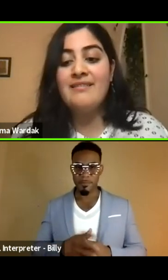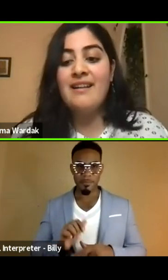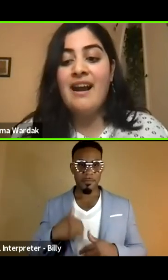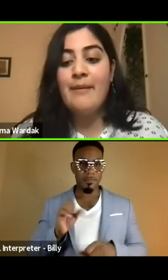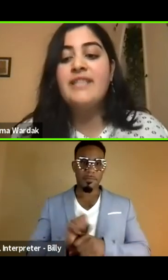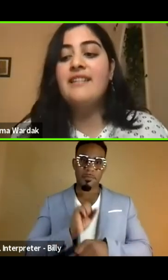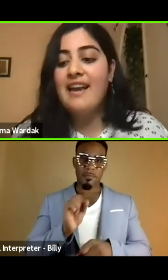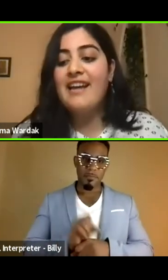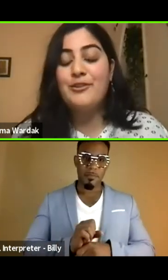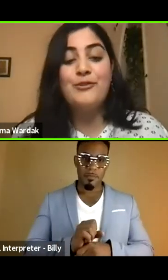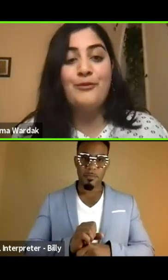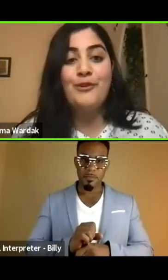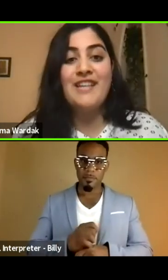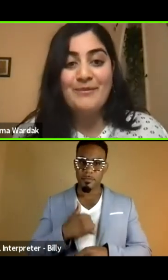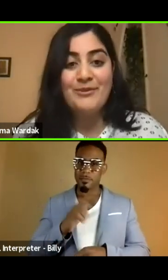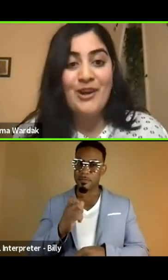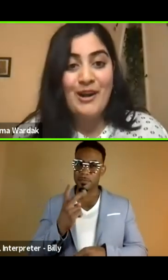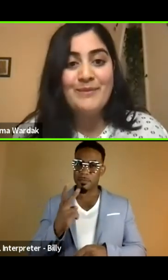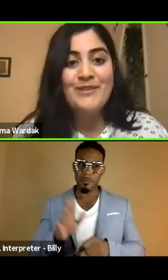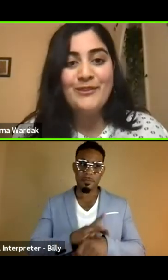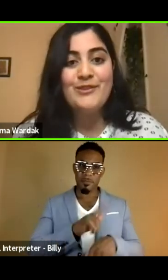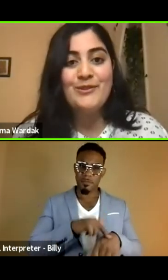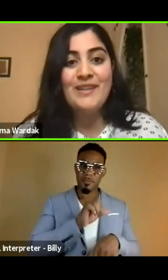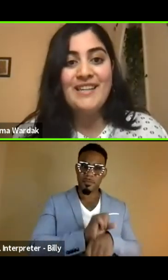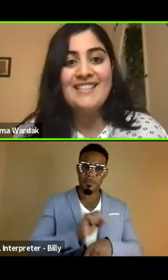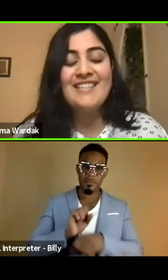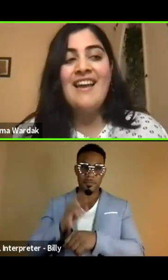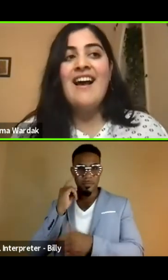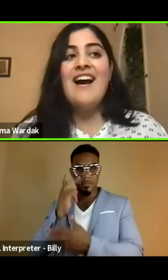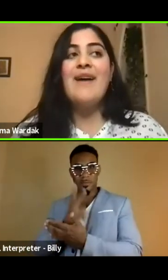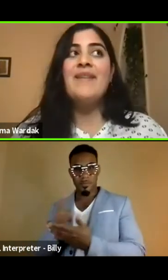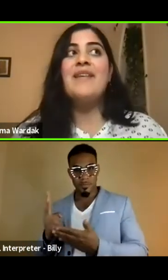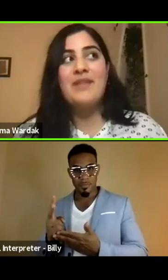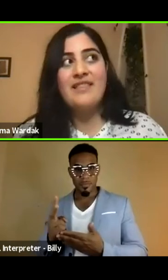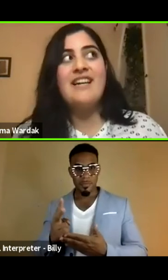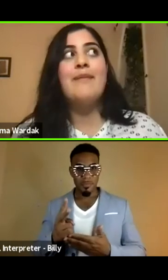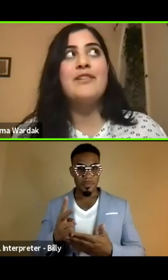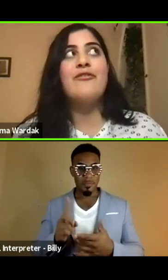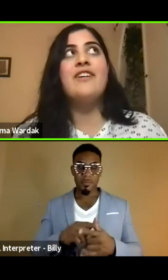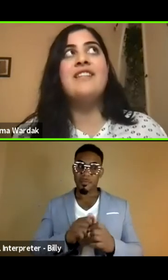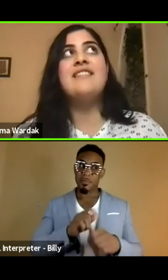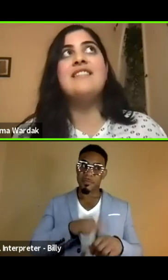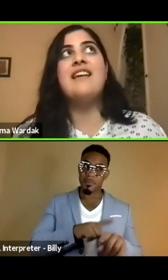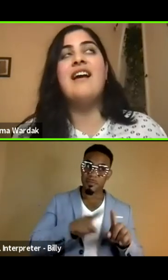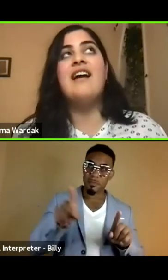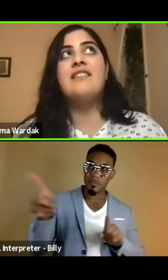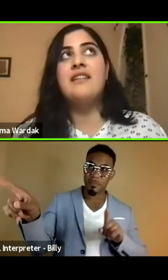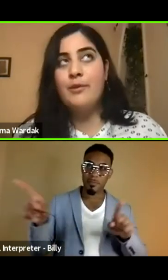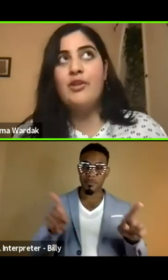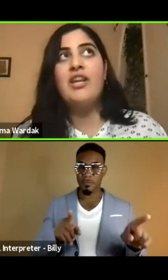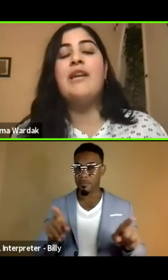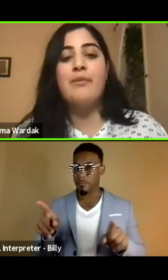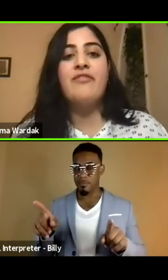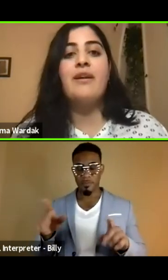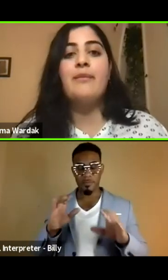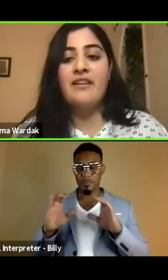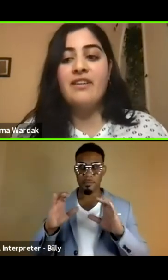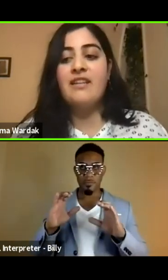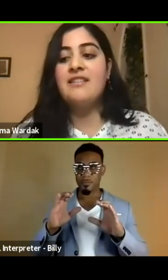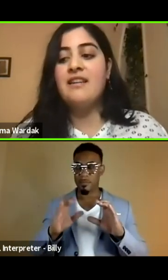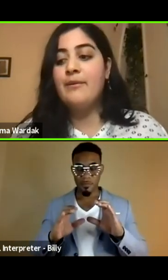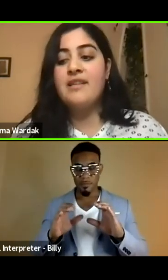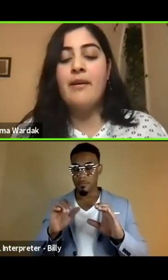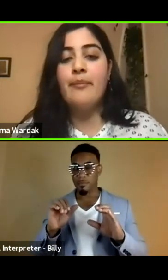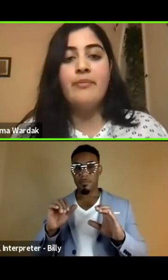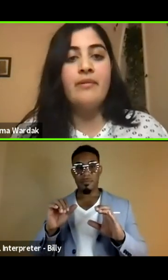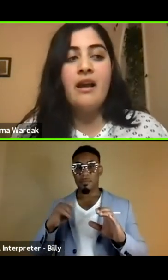working, I basically had two full-time jobs for two weeks. Um, and then with the time difference, communicating with my family in